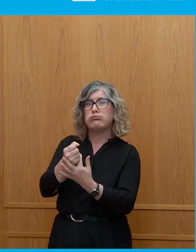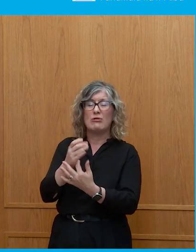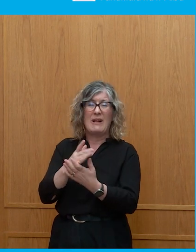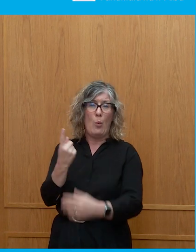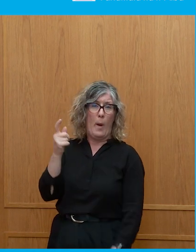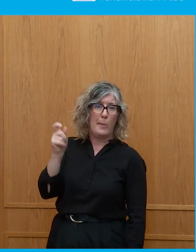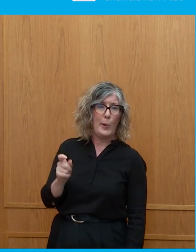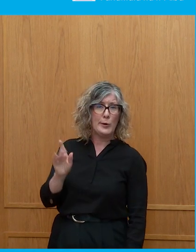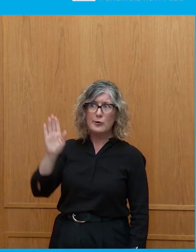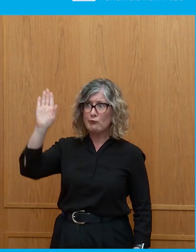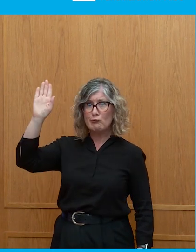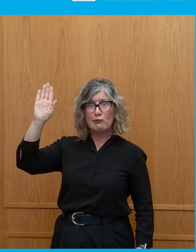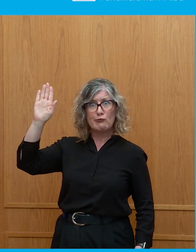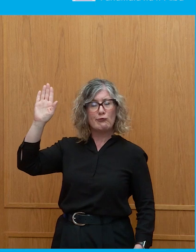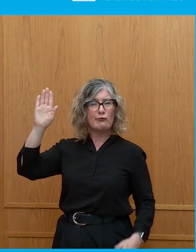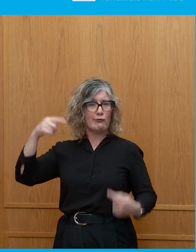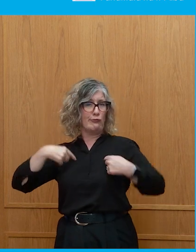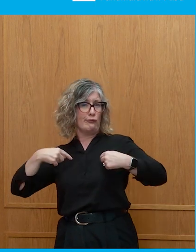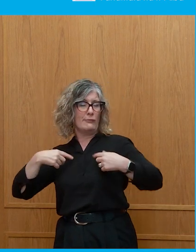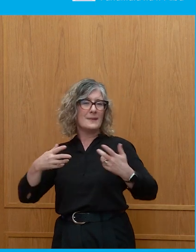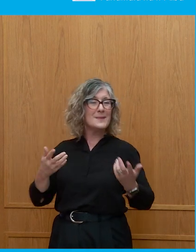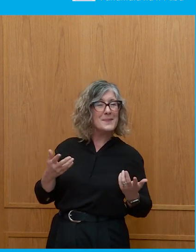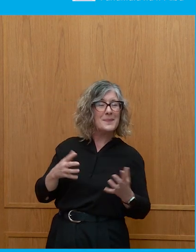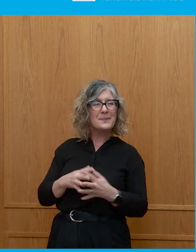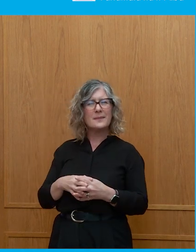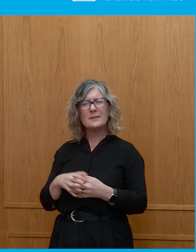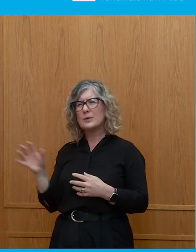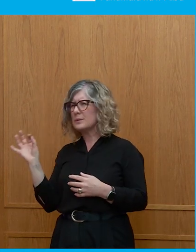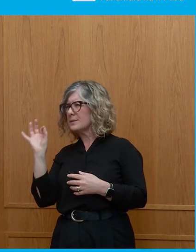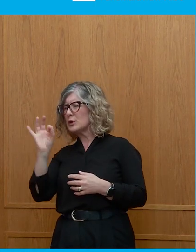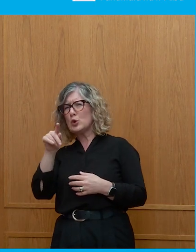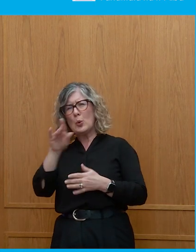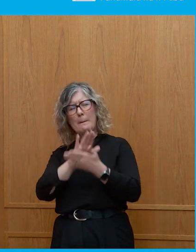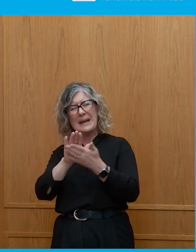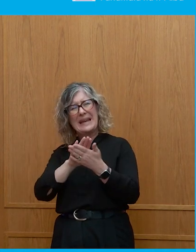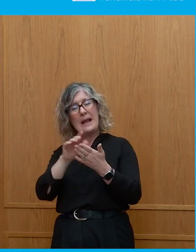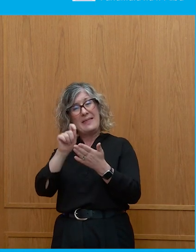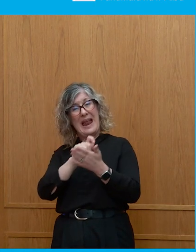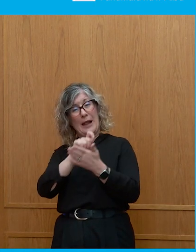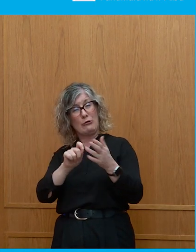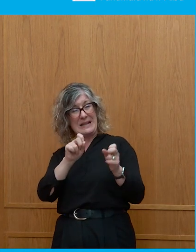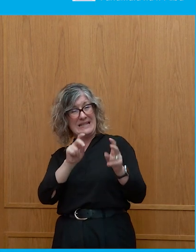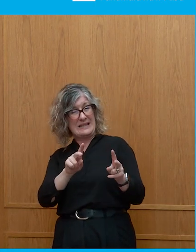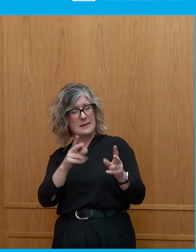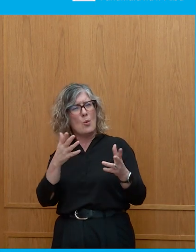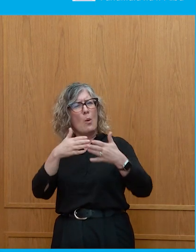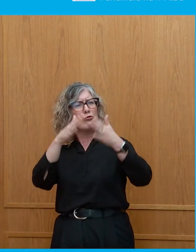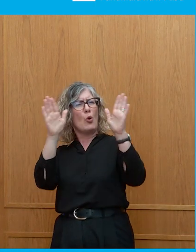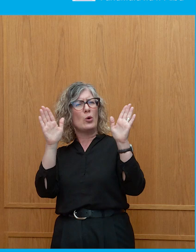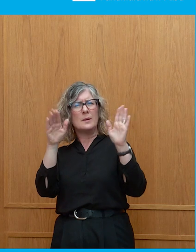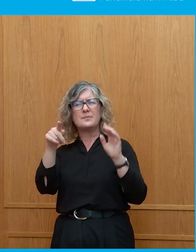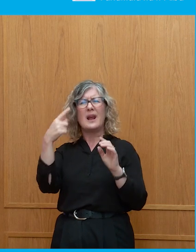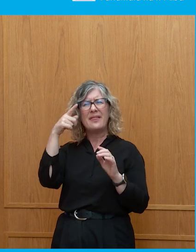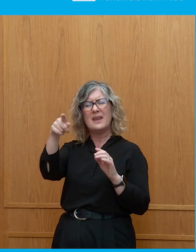So, to go back to your, were you meaning electoral system are broader than that? I mean, I think it would have to start.